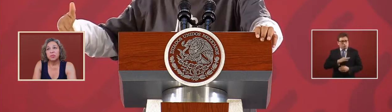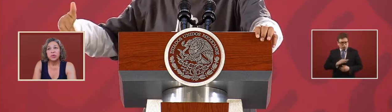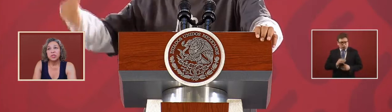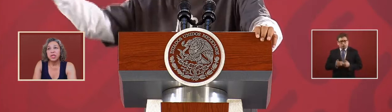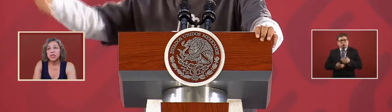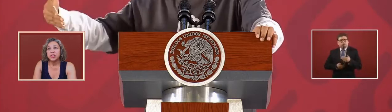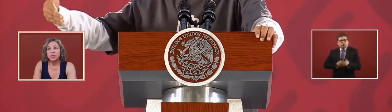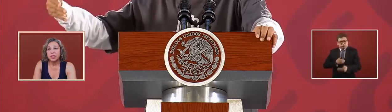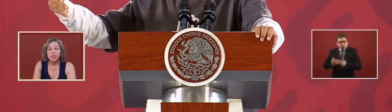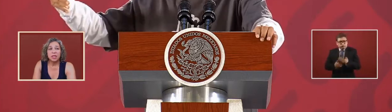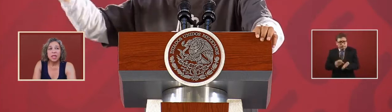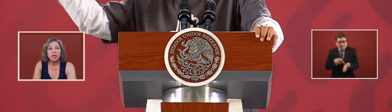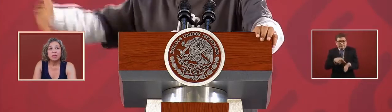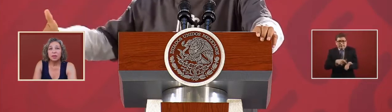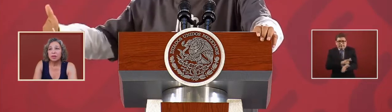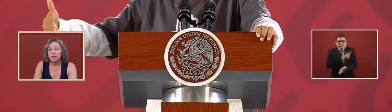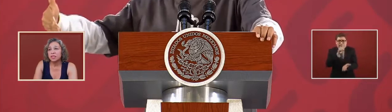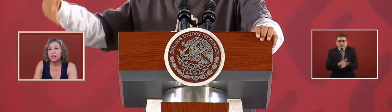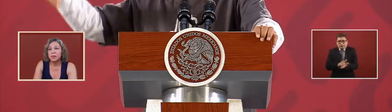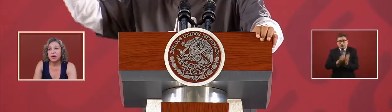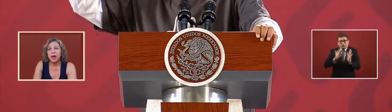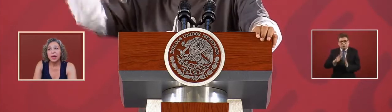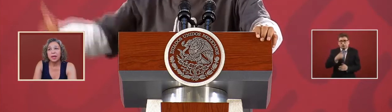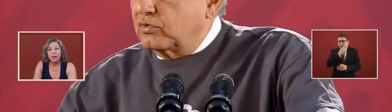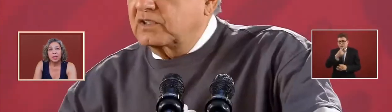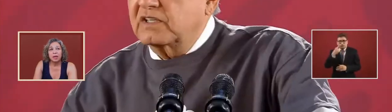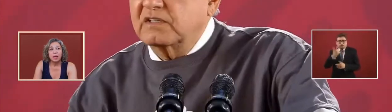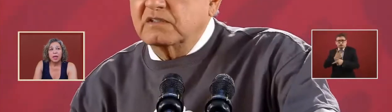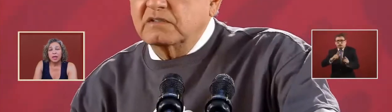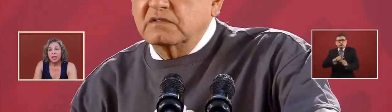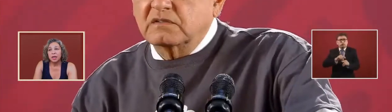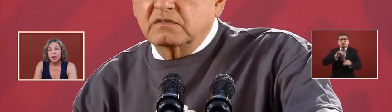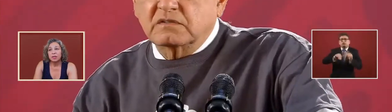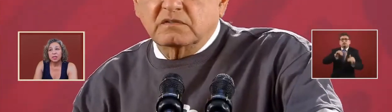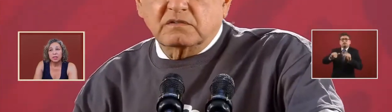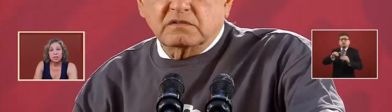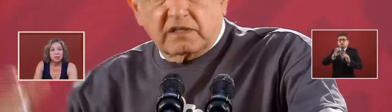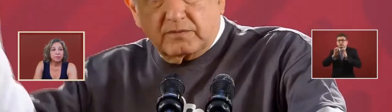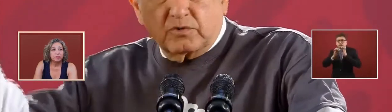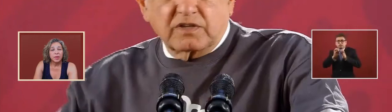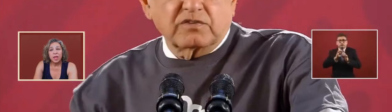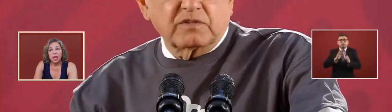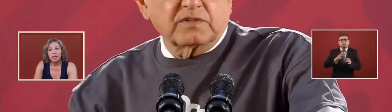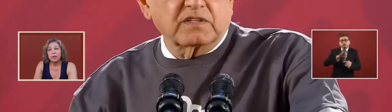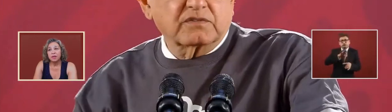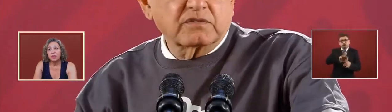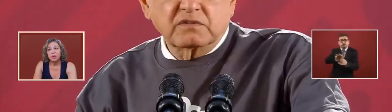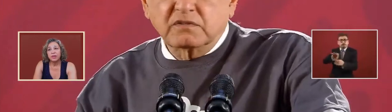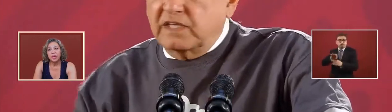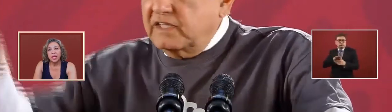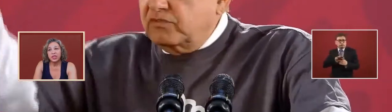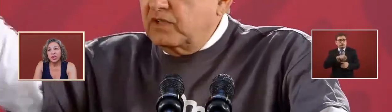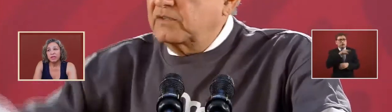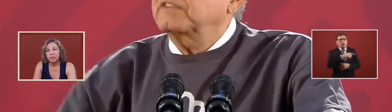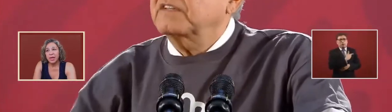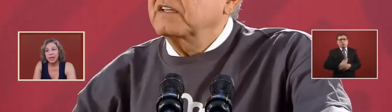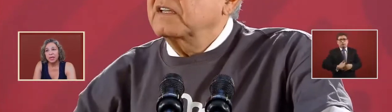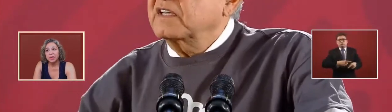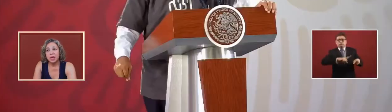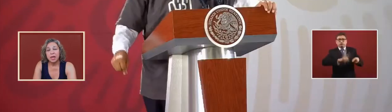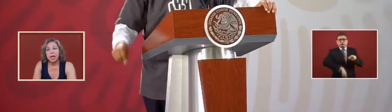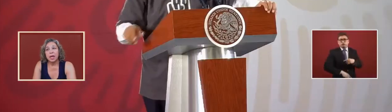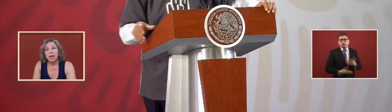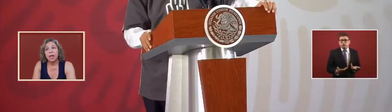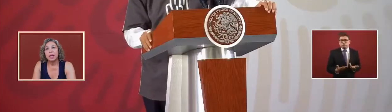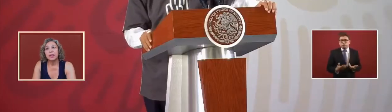there's a procedure procedure that's legal that's democratic and a consult and then the revocation of mandate